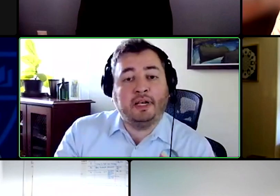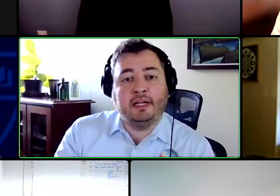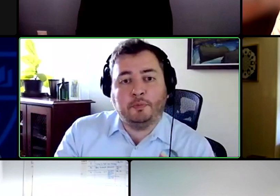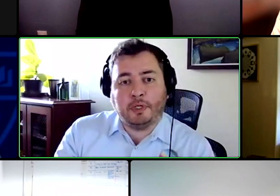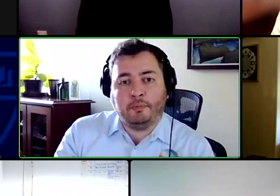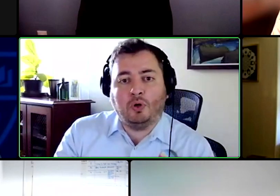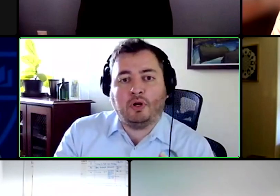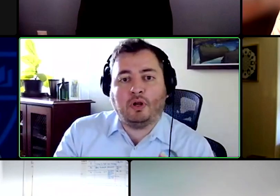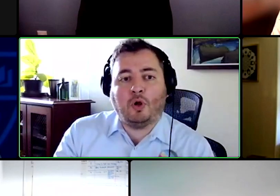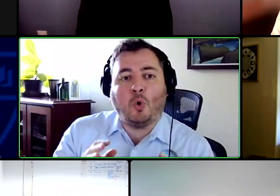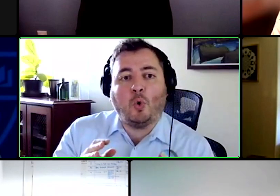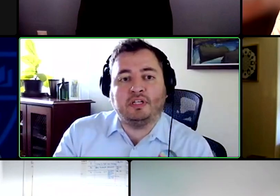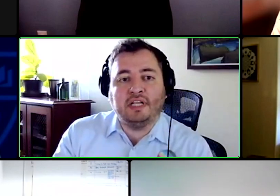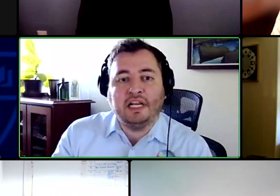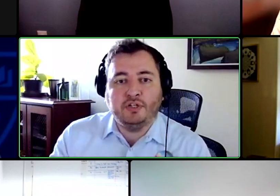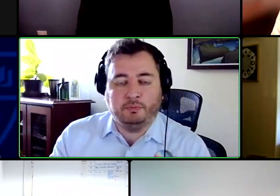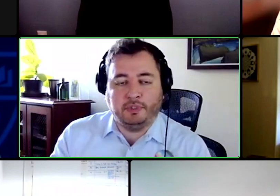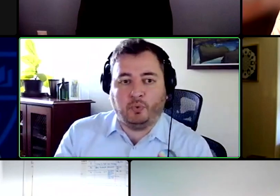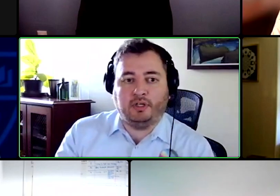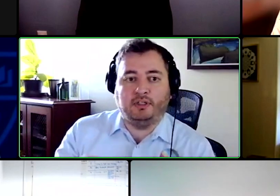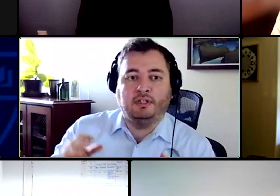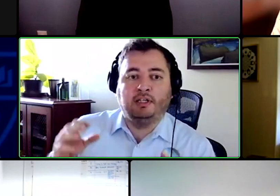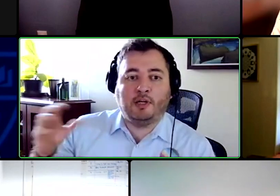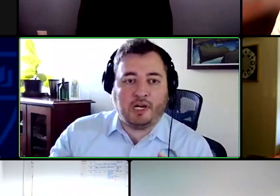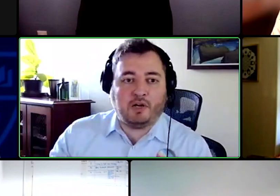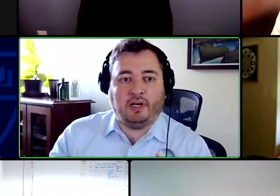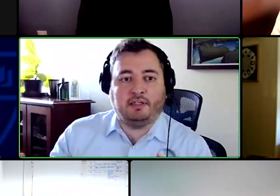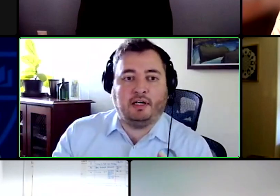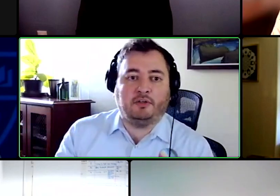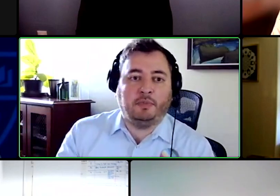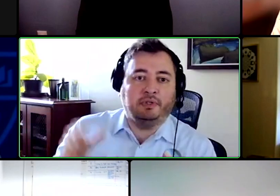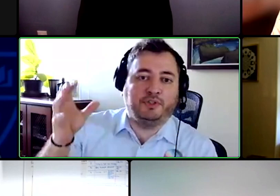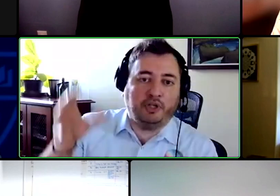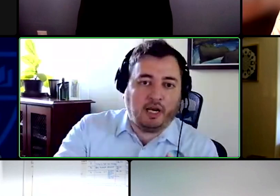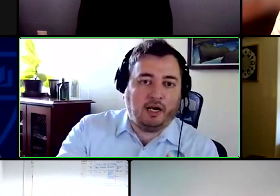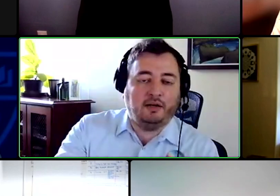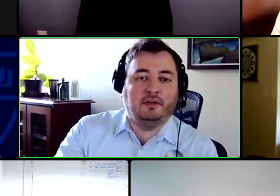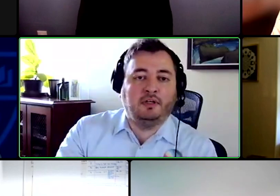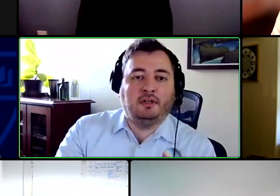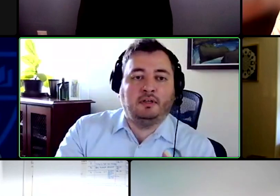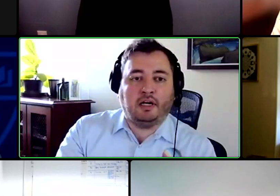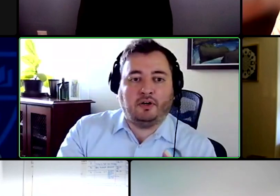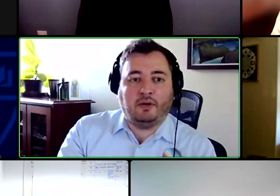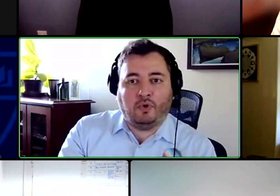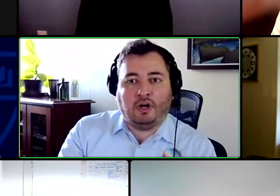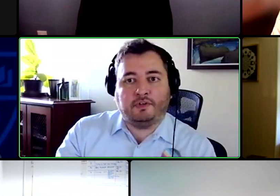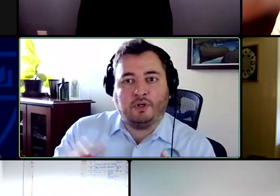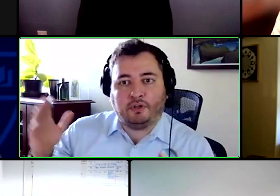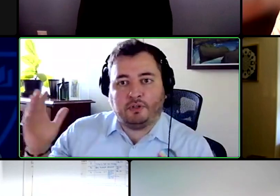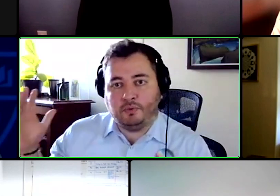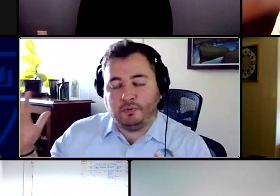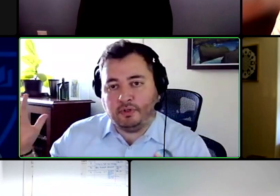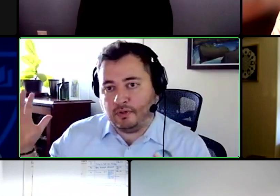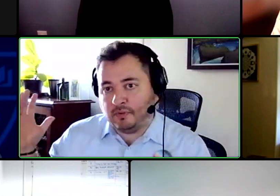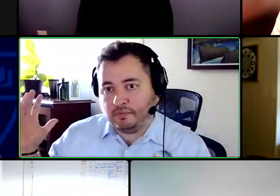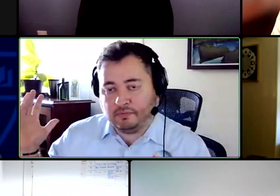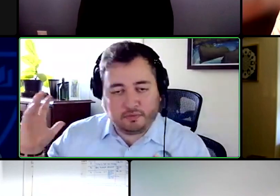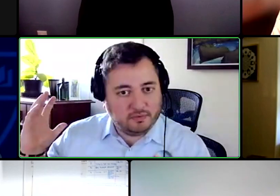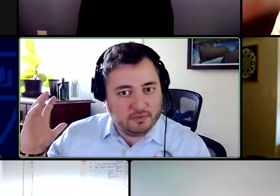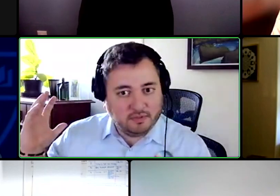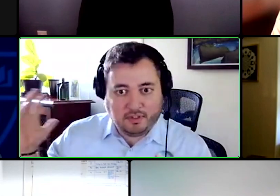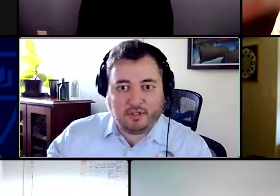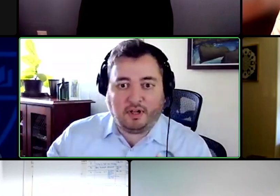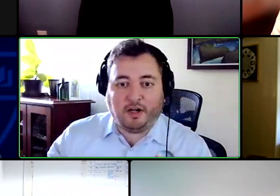person. And there may need to be more coordination between specialized doctors. Maybe a GI doctor will have to talk to, you know,